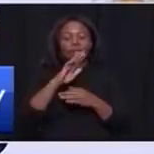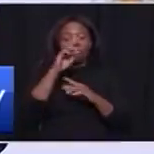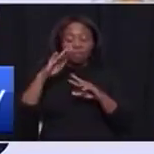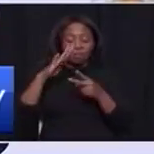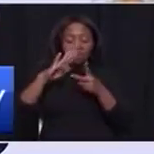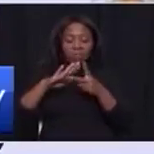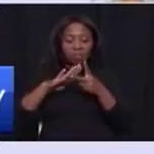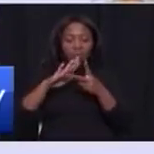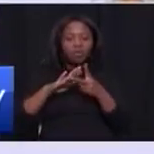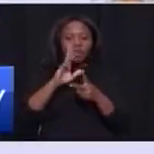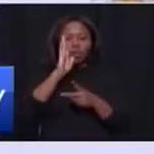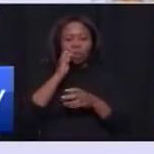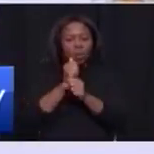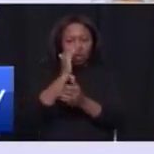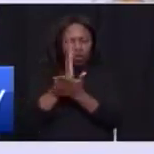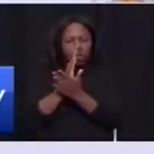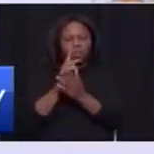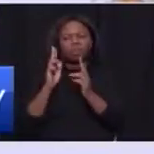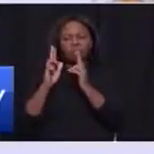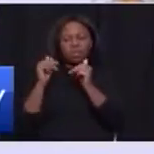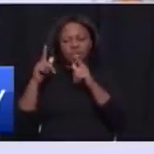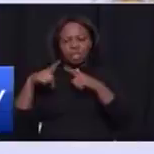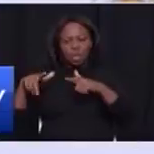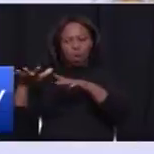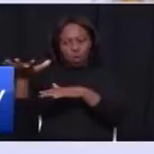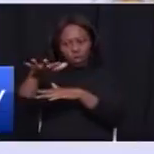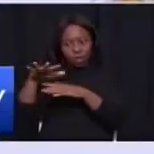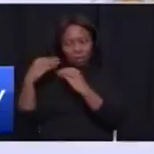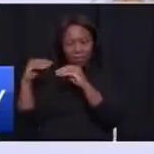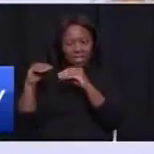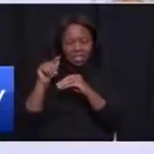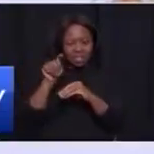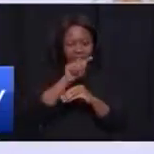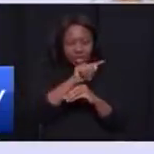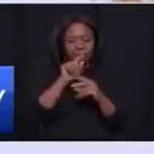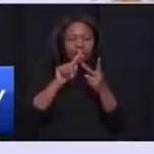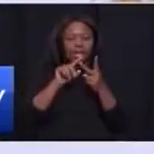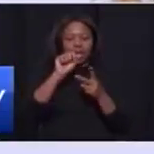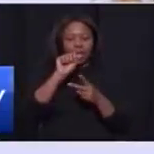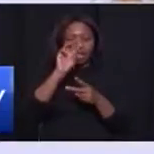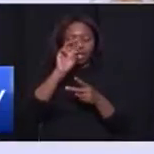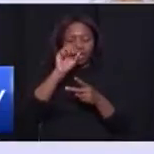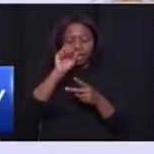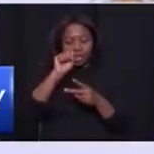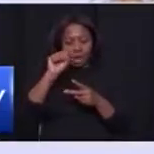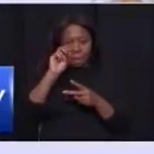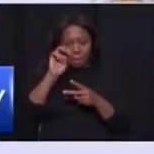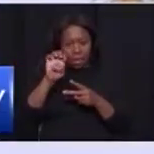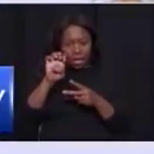we will ensure that all township businesses and SMMEs contracting with